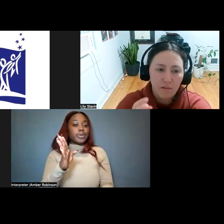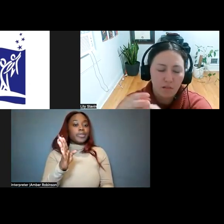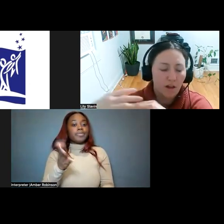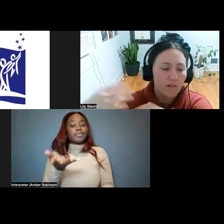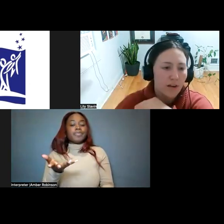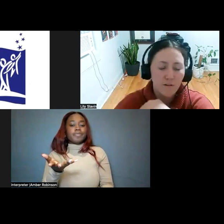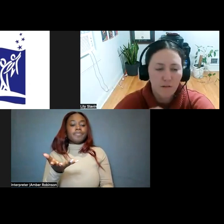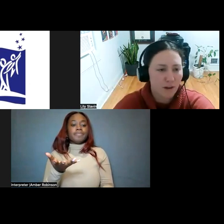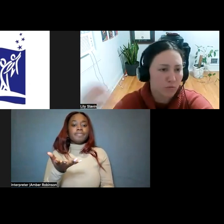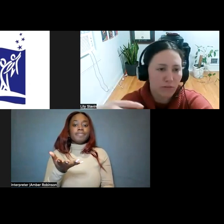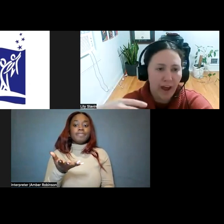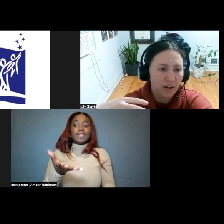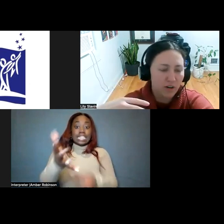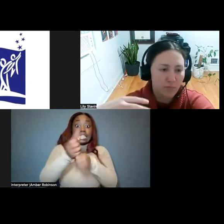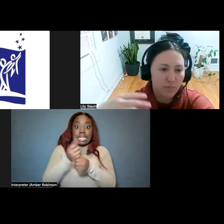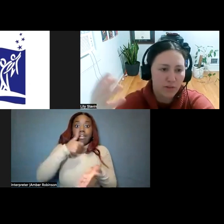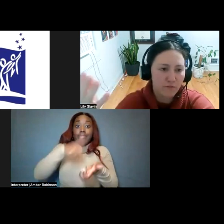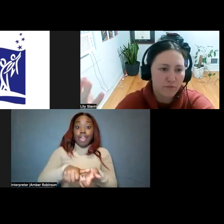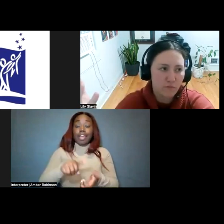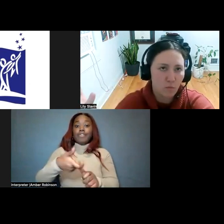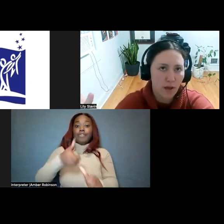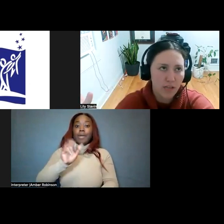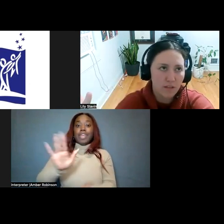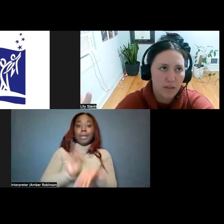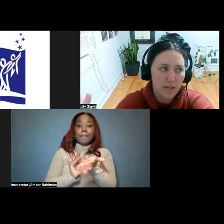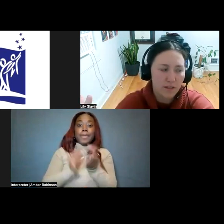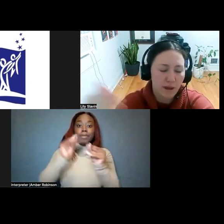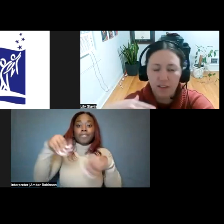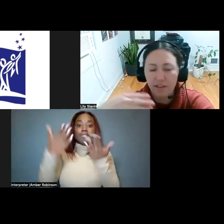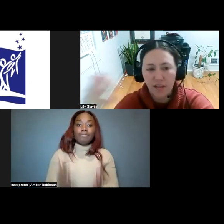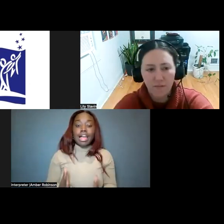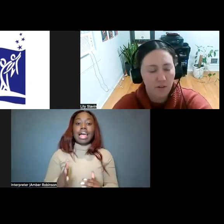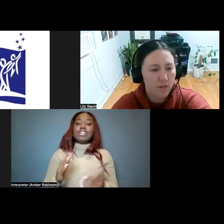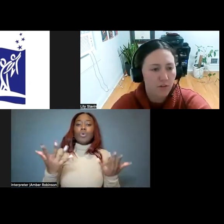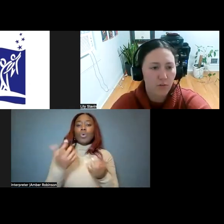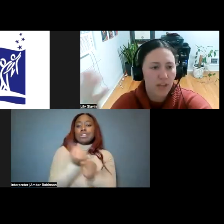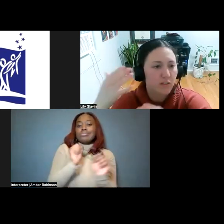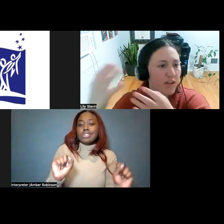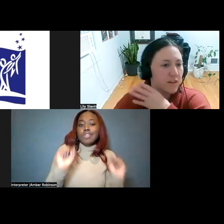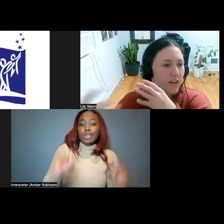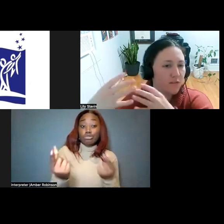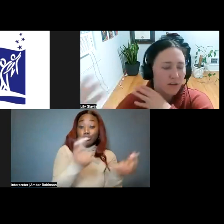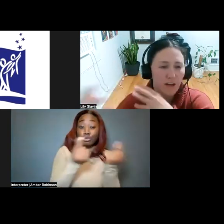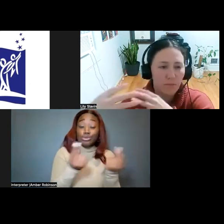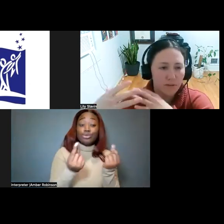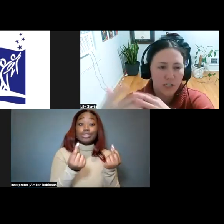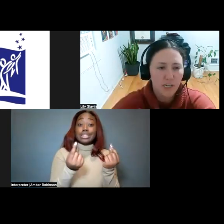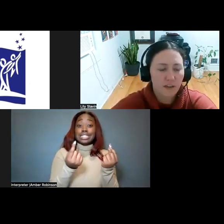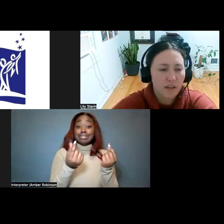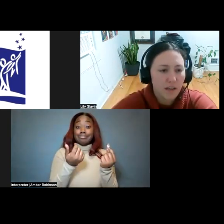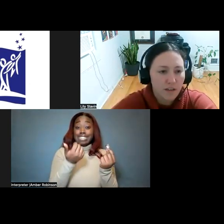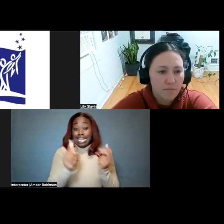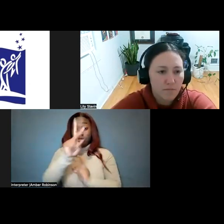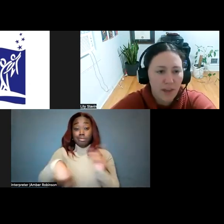a letter from their medical provider in terms of what is medically safe to do? Like, is there any sort of collaboration